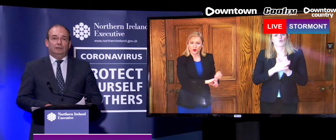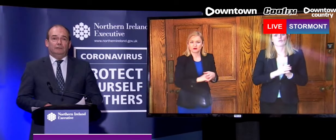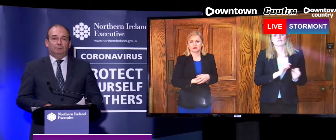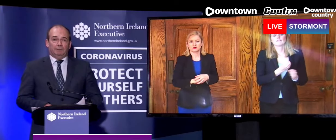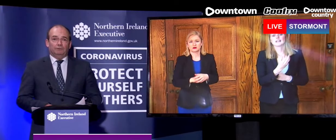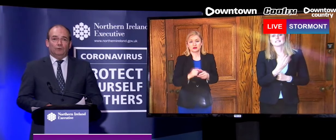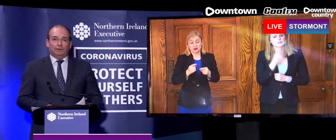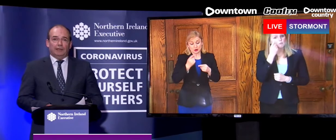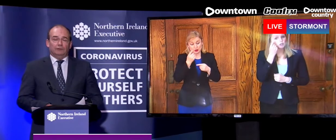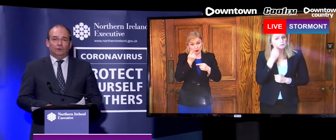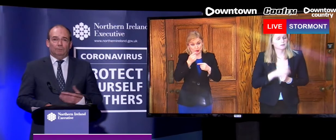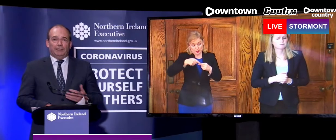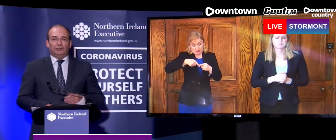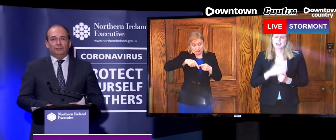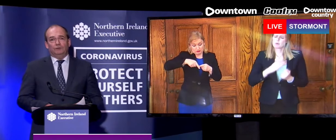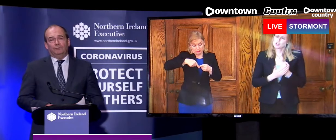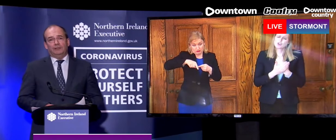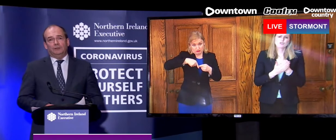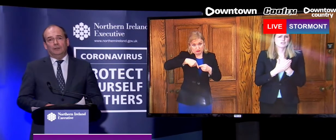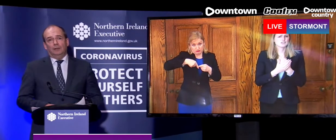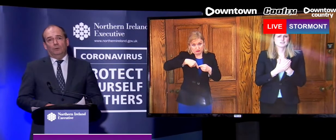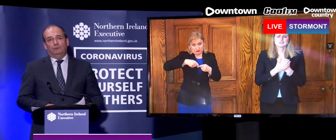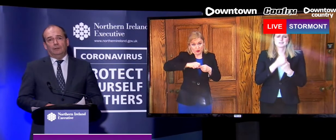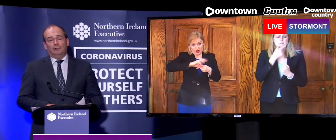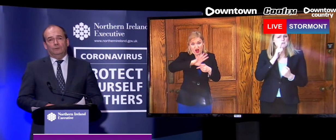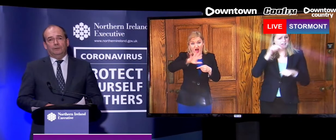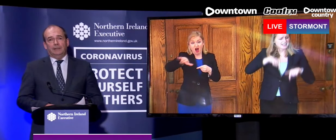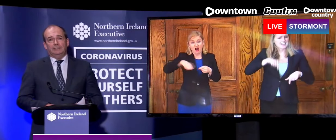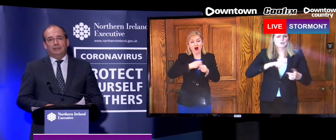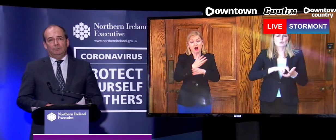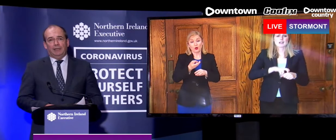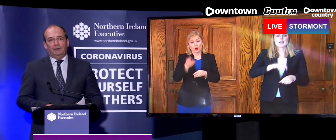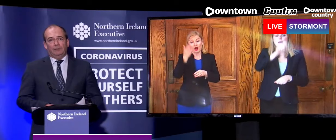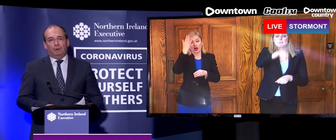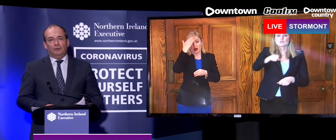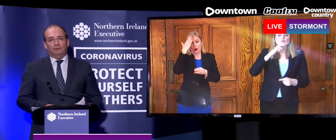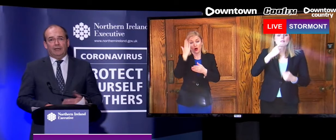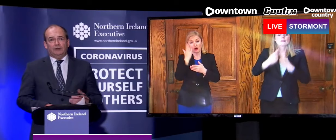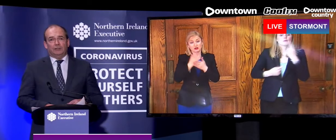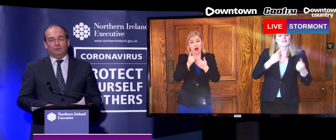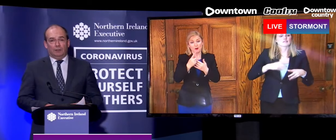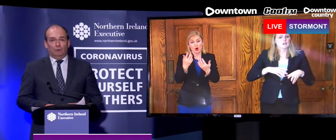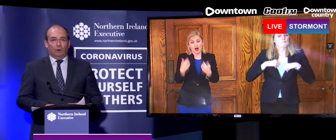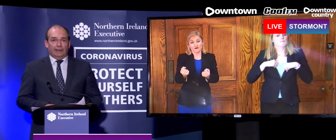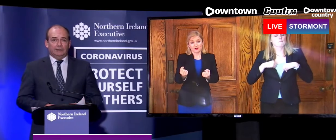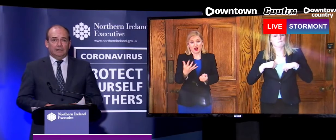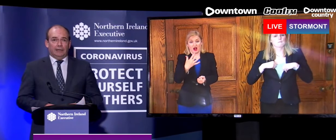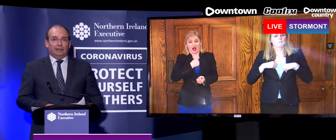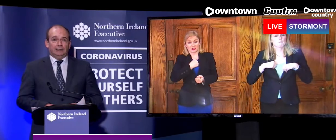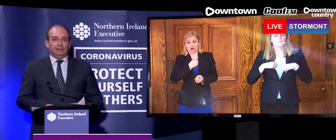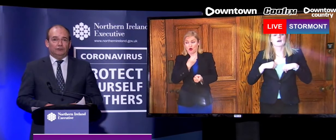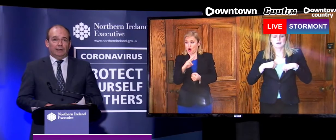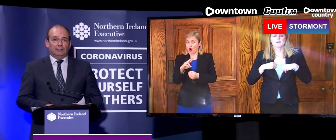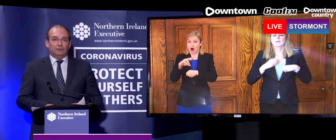encouraging the people of Northern Ireland, all patients who are affected with COVID-19, to play their part in the NHS-wide